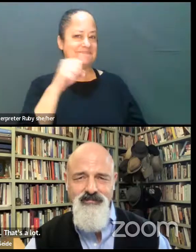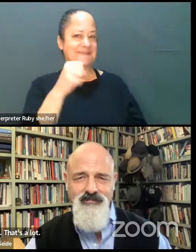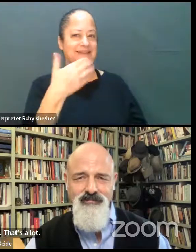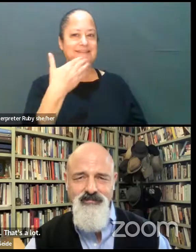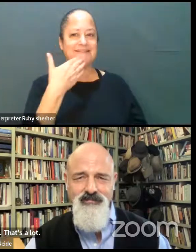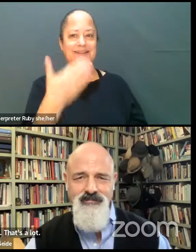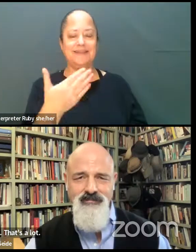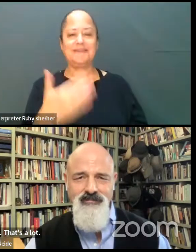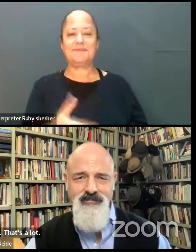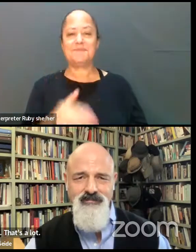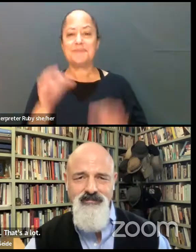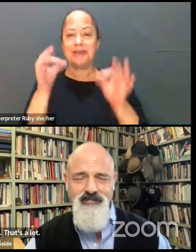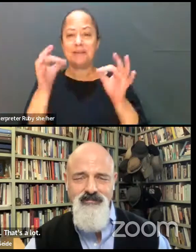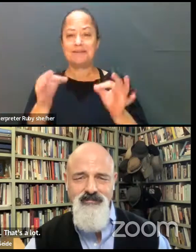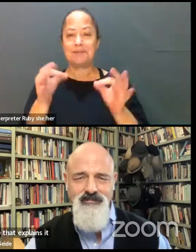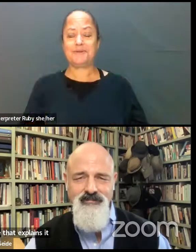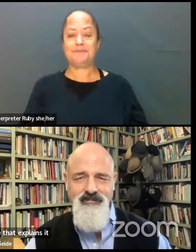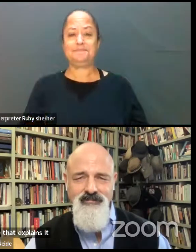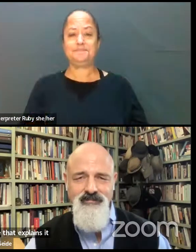Absolutely.